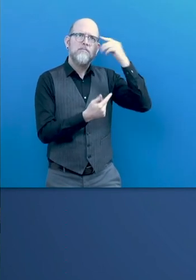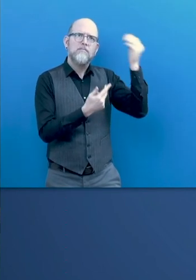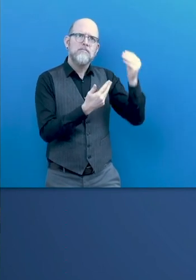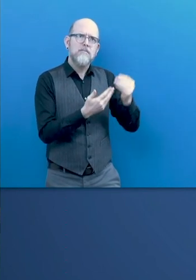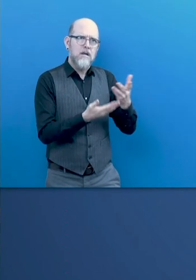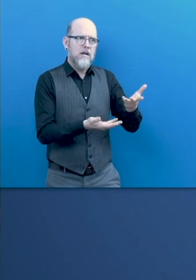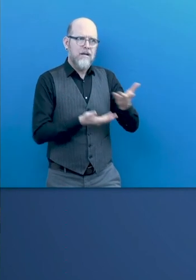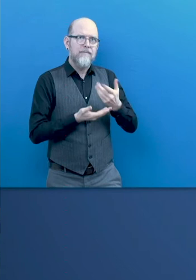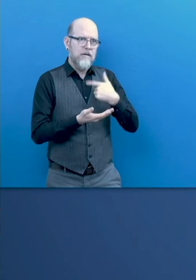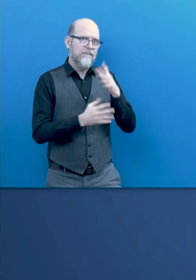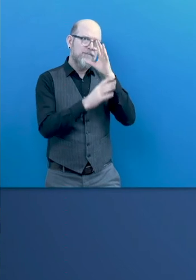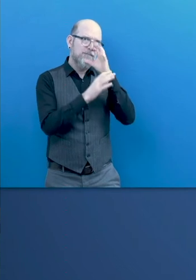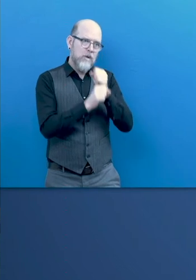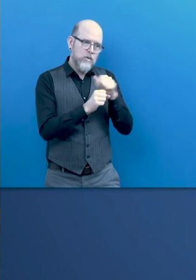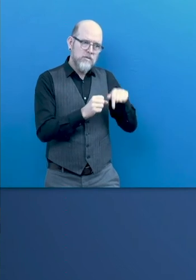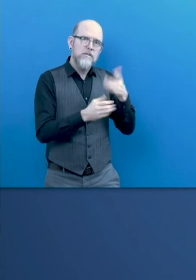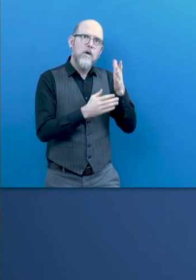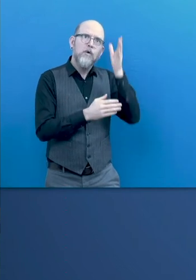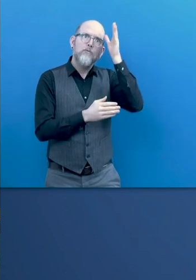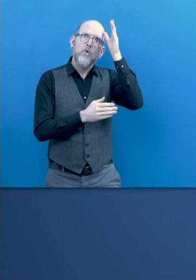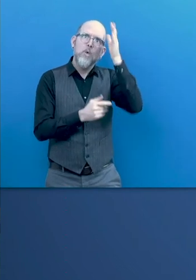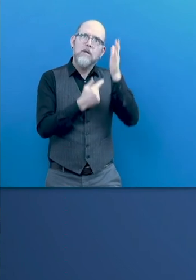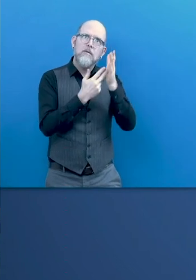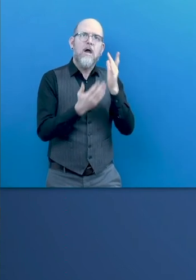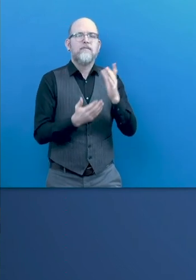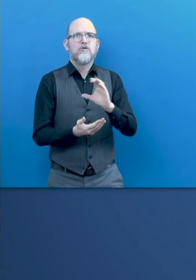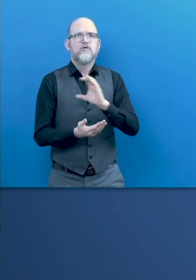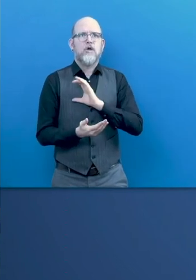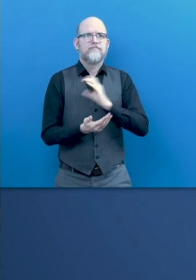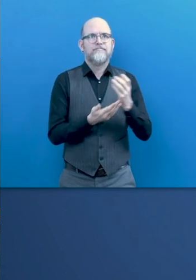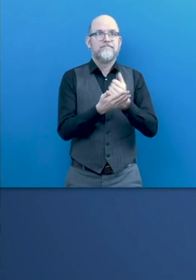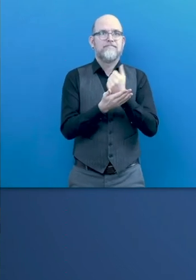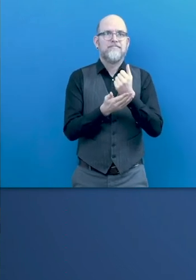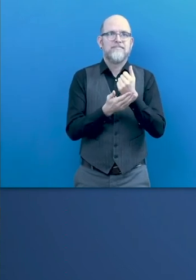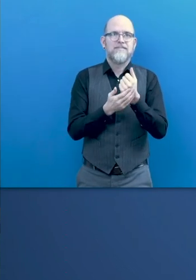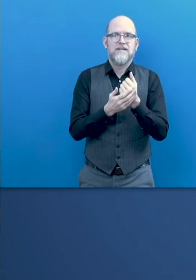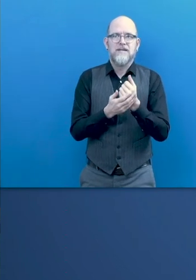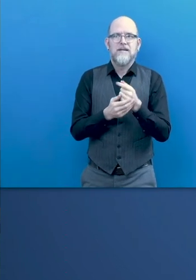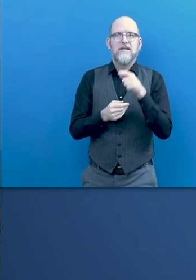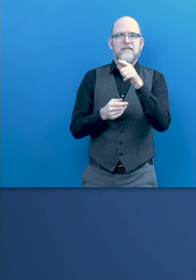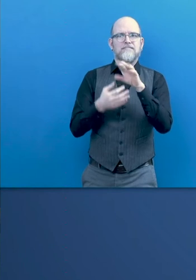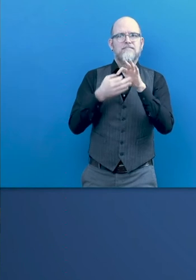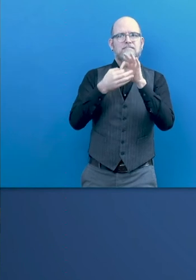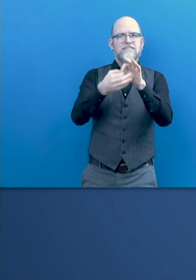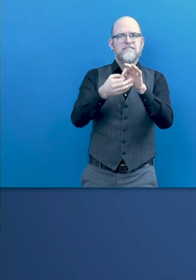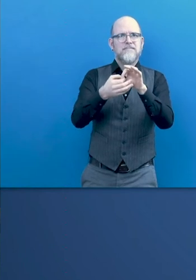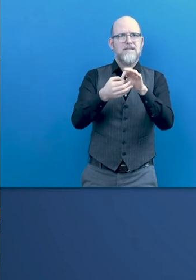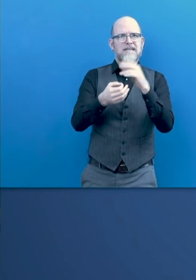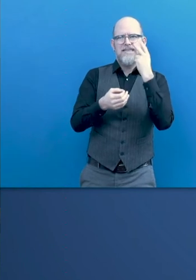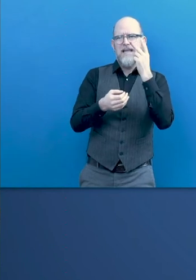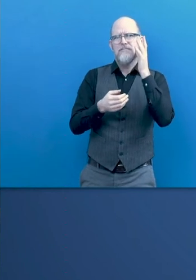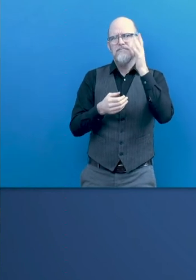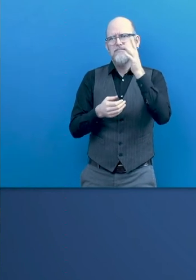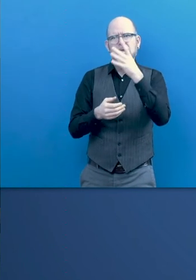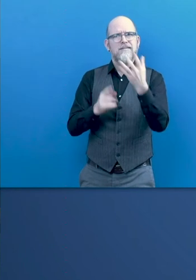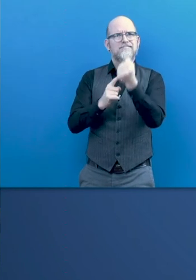Nazarene pointed out as a very positive thing, looking for opportunities in the future to help us prepare for this big economic reconstruction